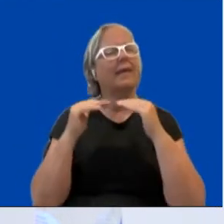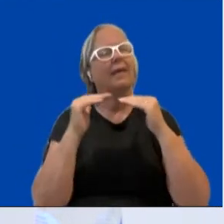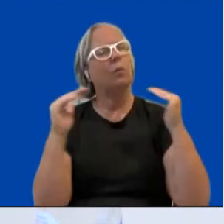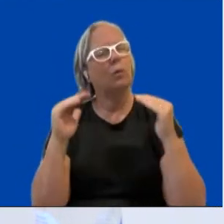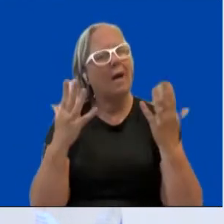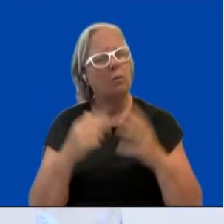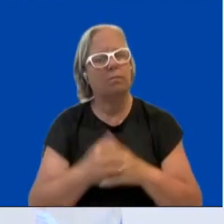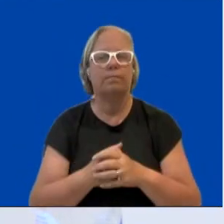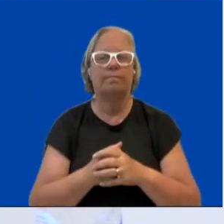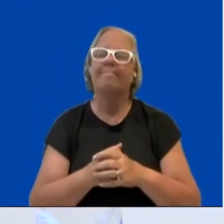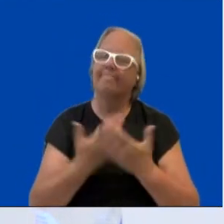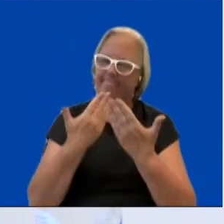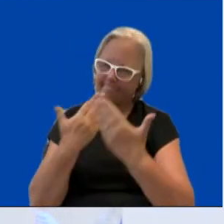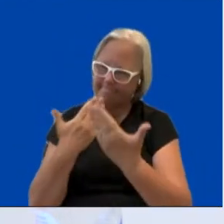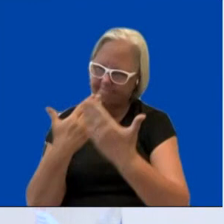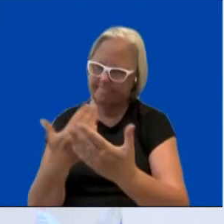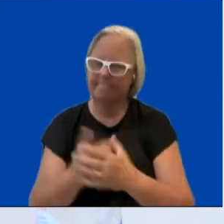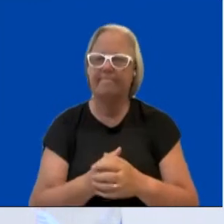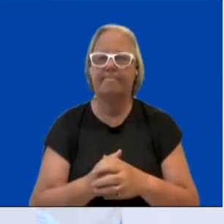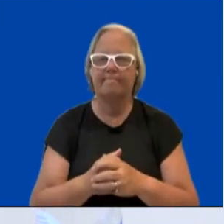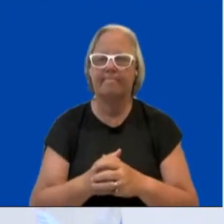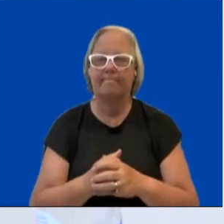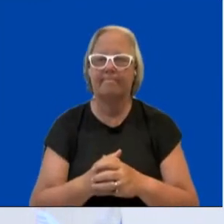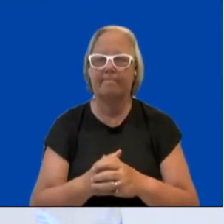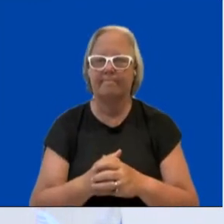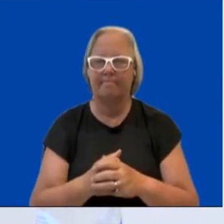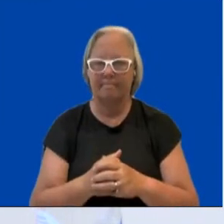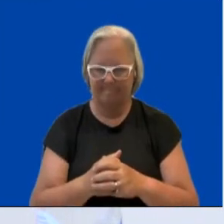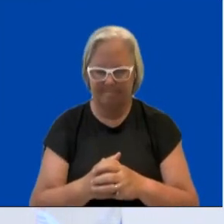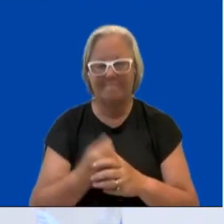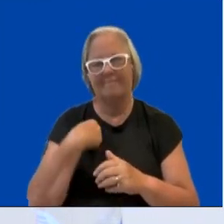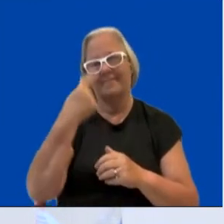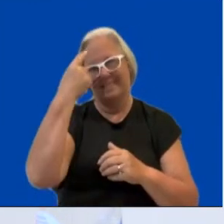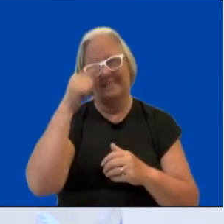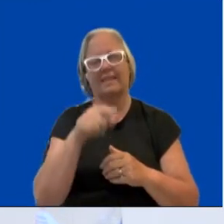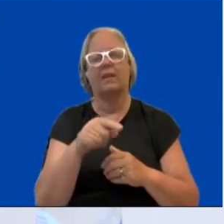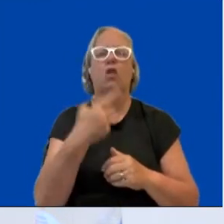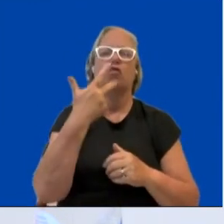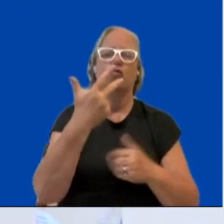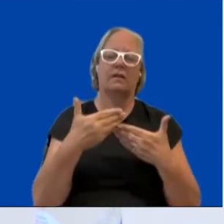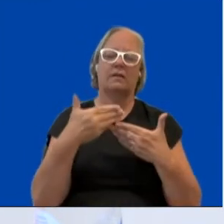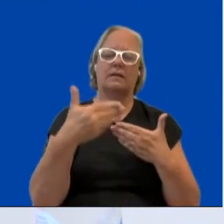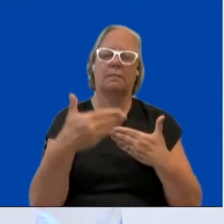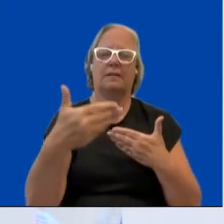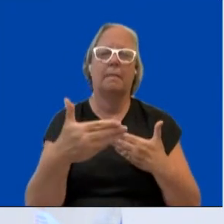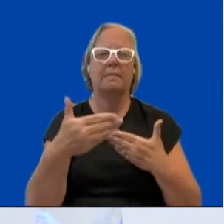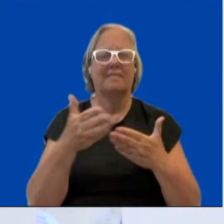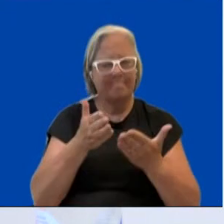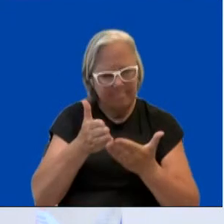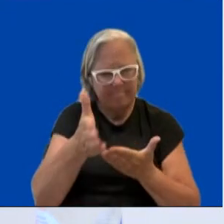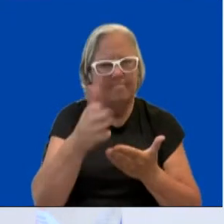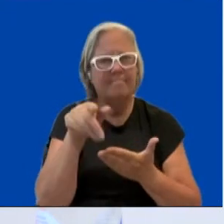Before I move to the three steps forward that I want to share today, maybe I first explain